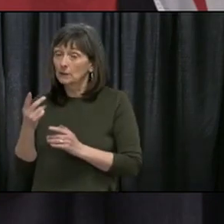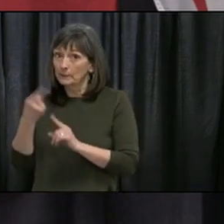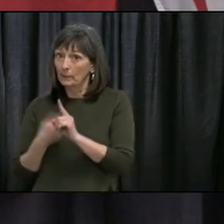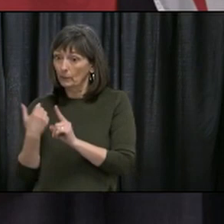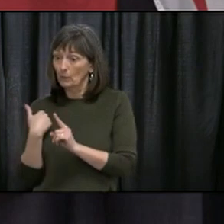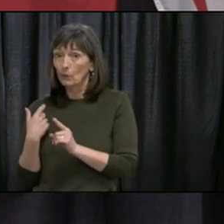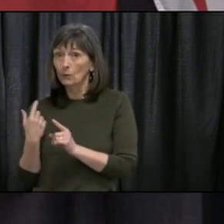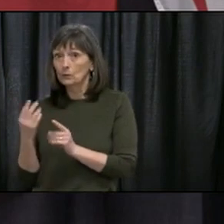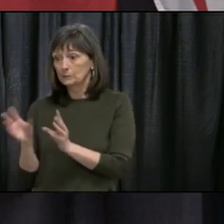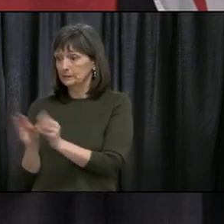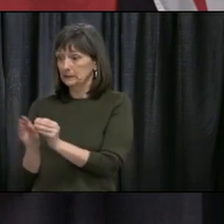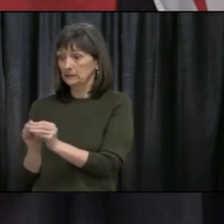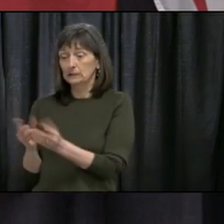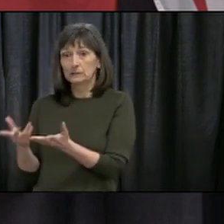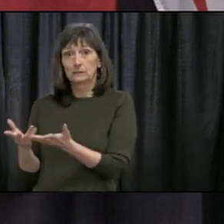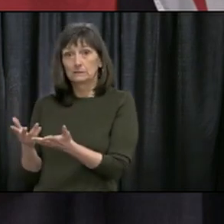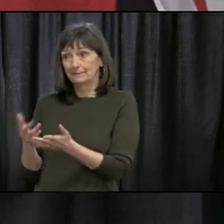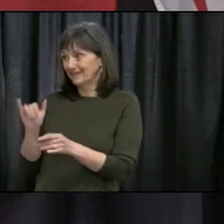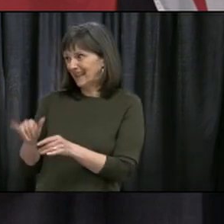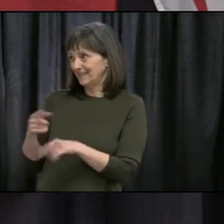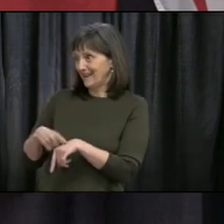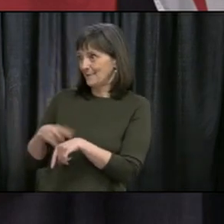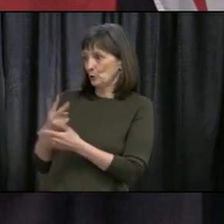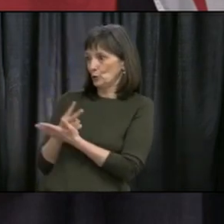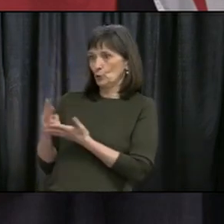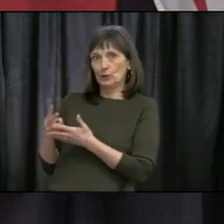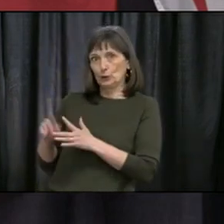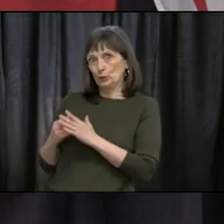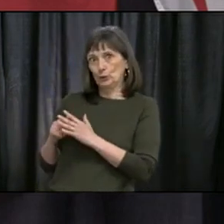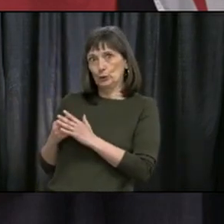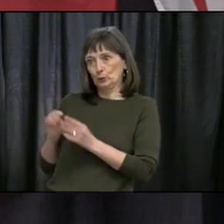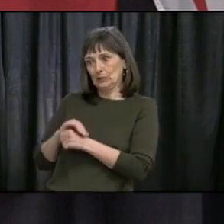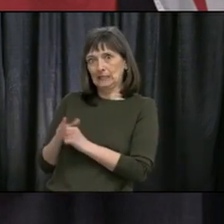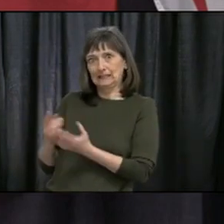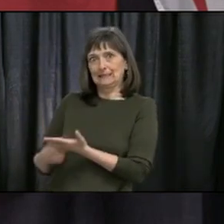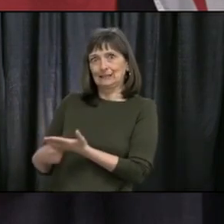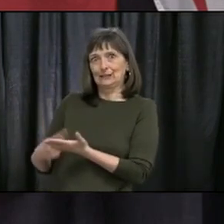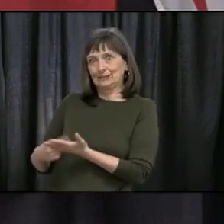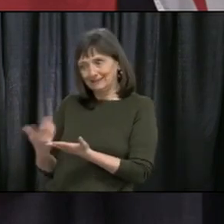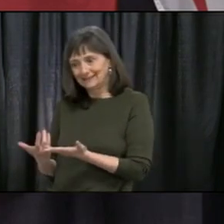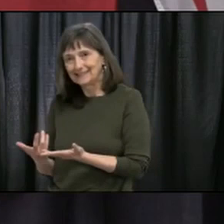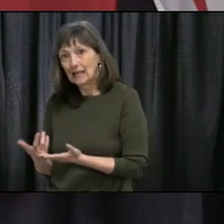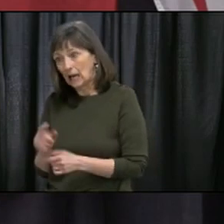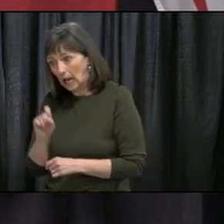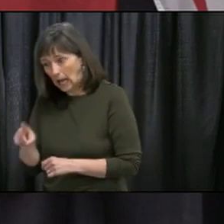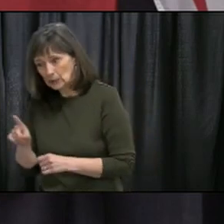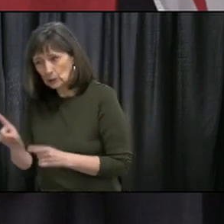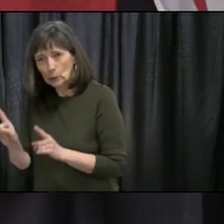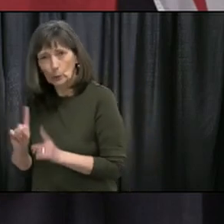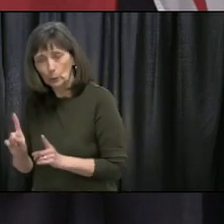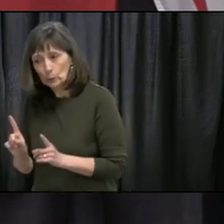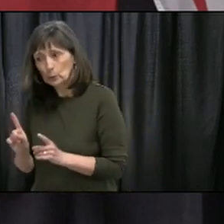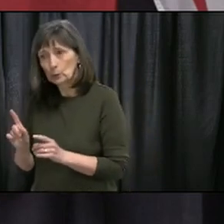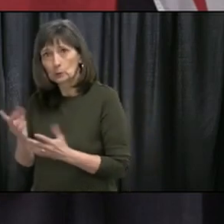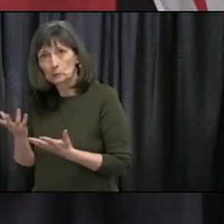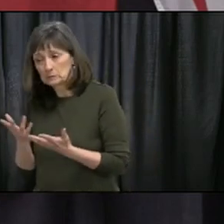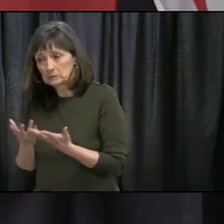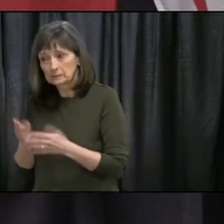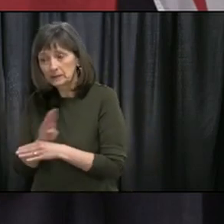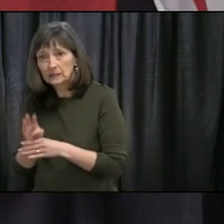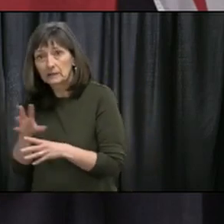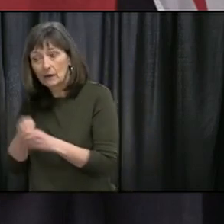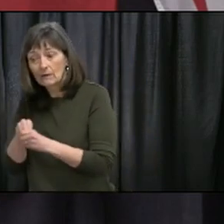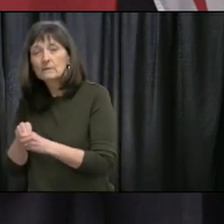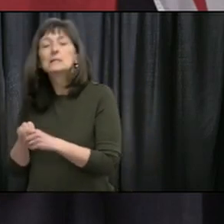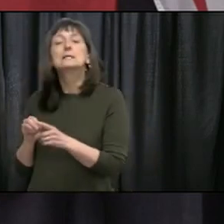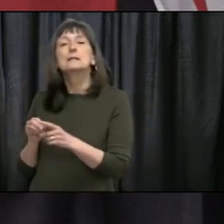ago. We were only two weeks into the pandemic at that time asking this very question. Ms. Coffin seems to be willing to, you know, get